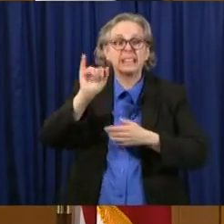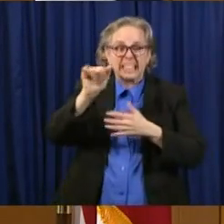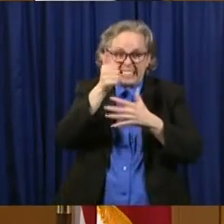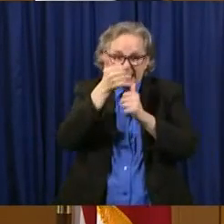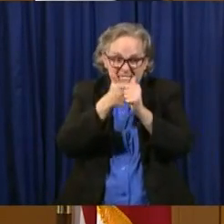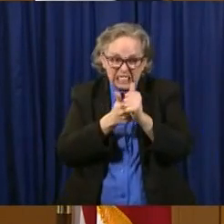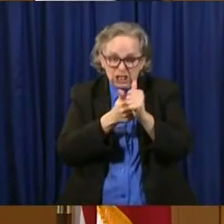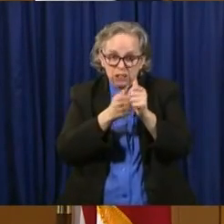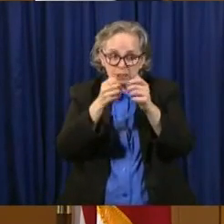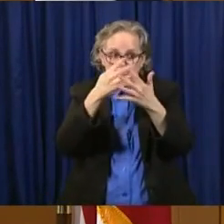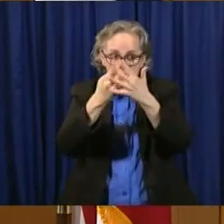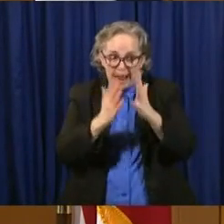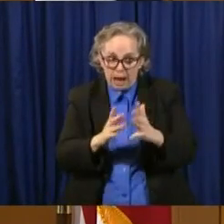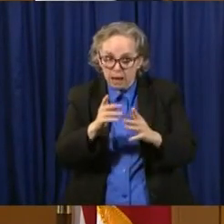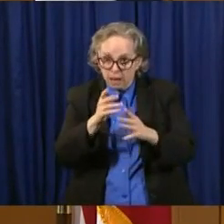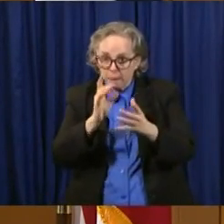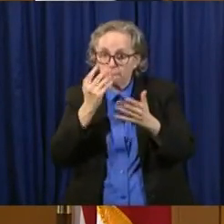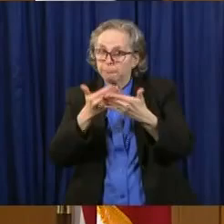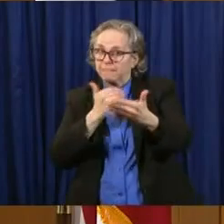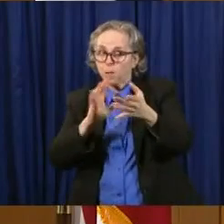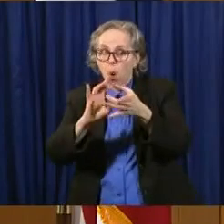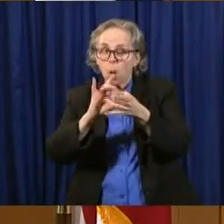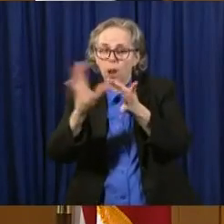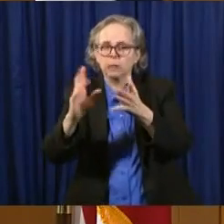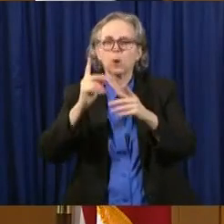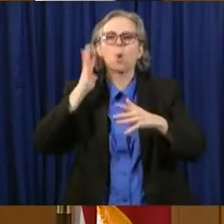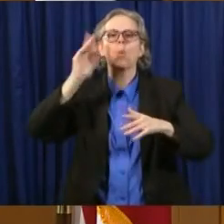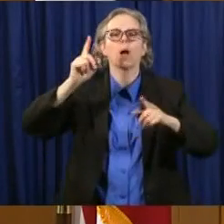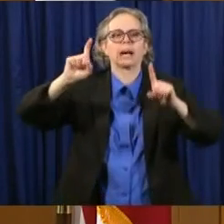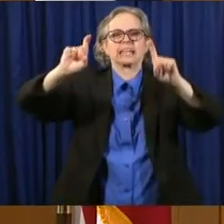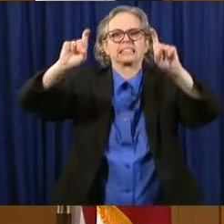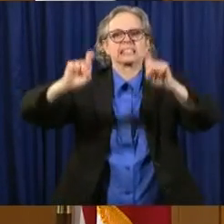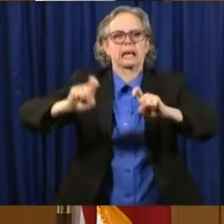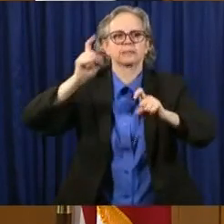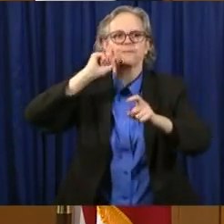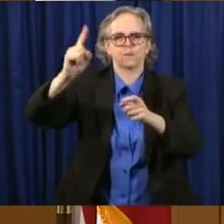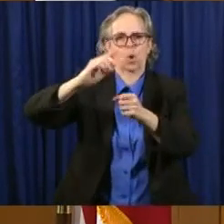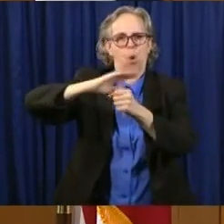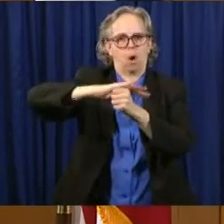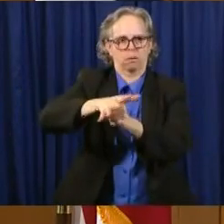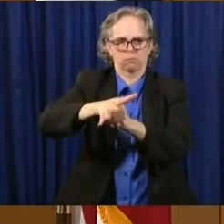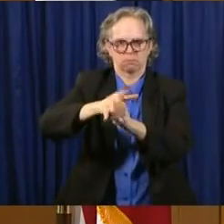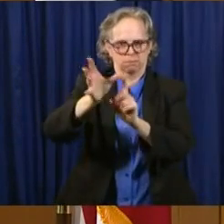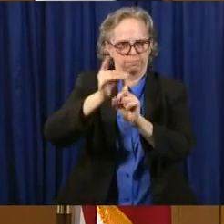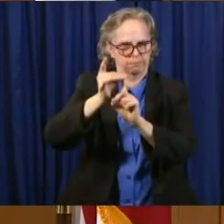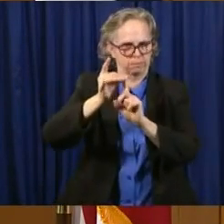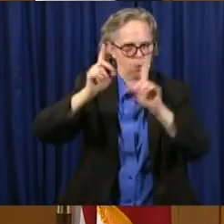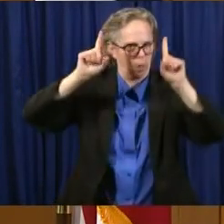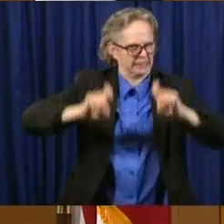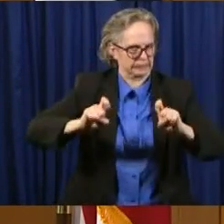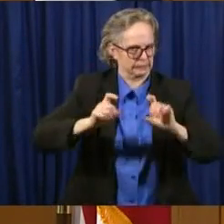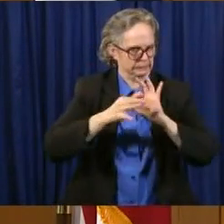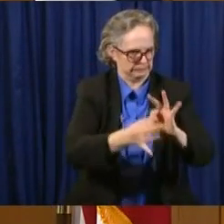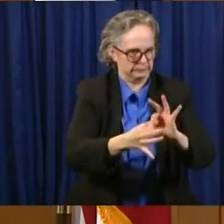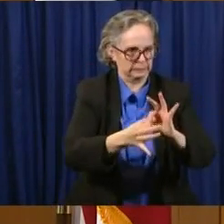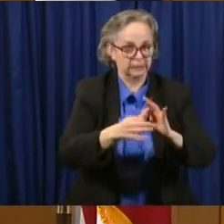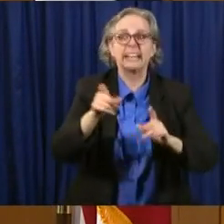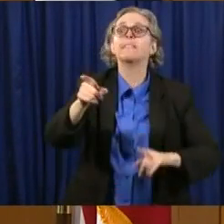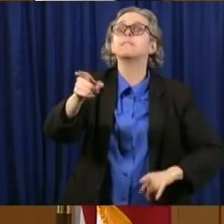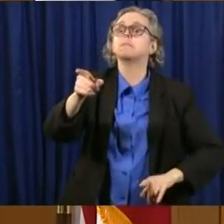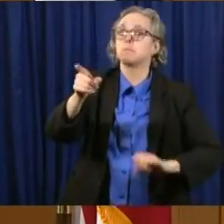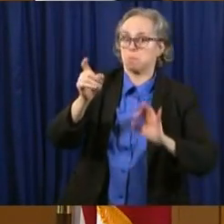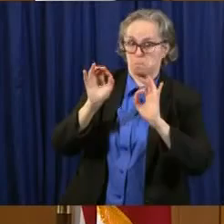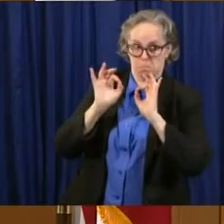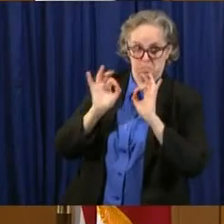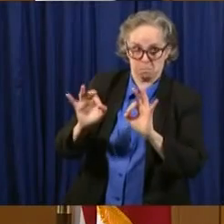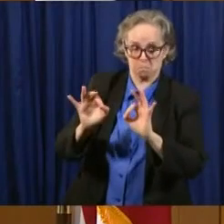uh, to determine, uh, whether or not, uh, they have COVID-19 and appropriate action will be taken, um, in regard to those,